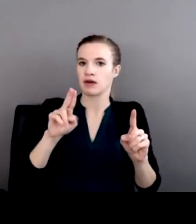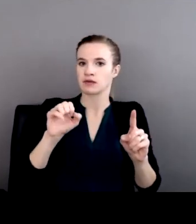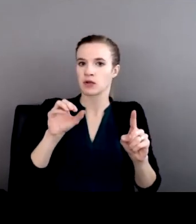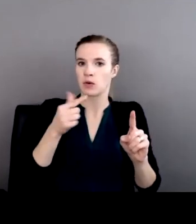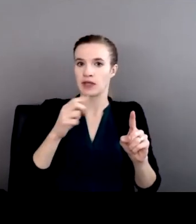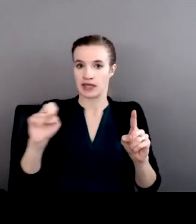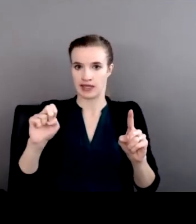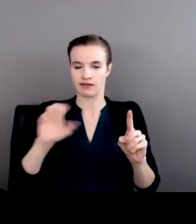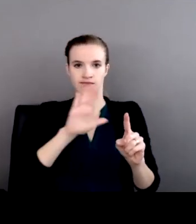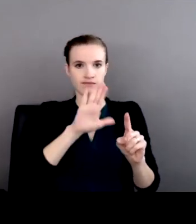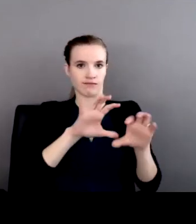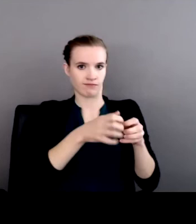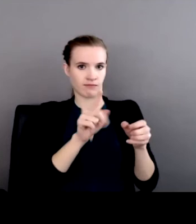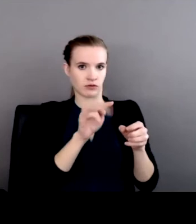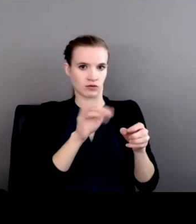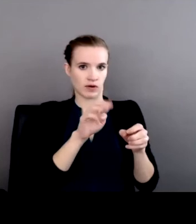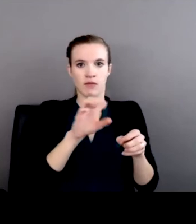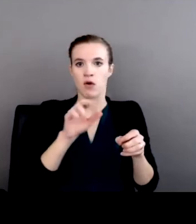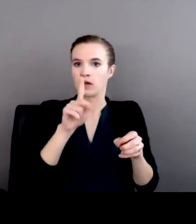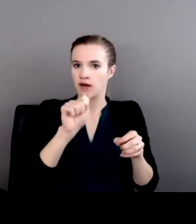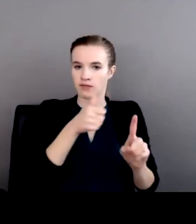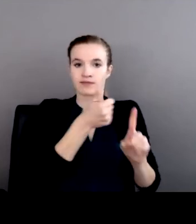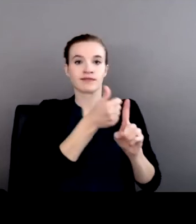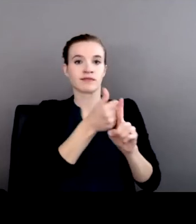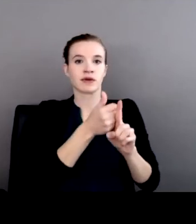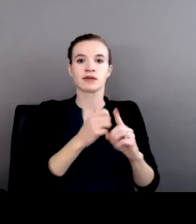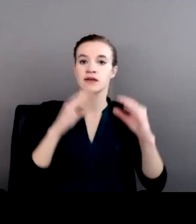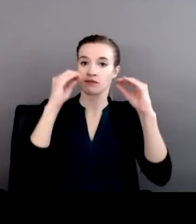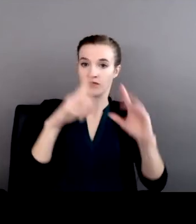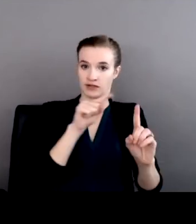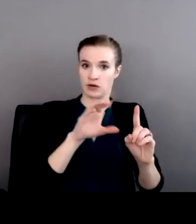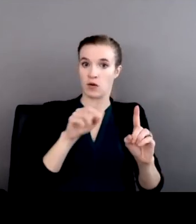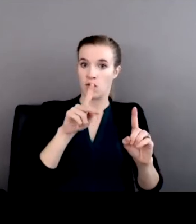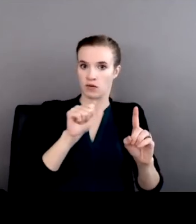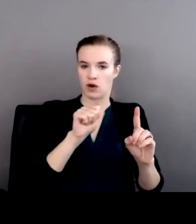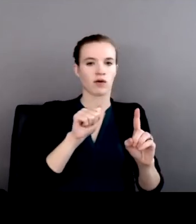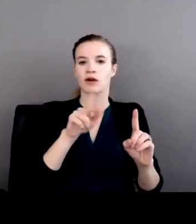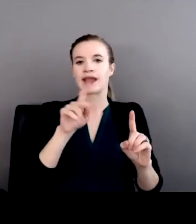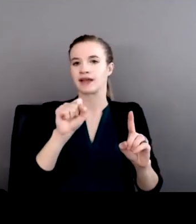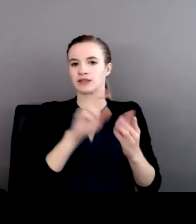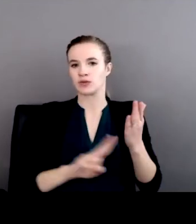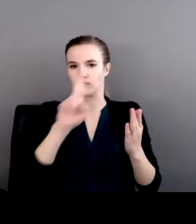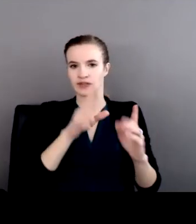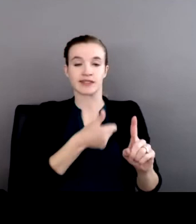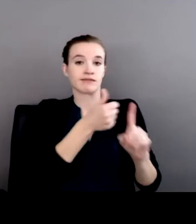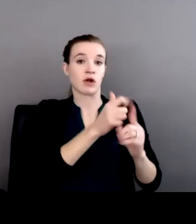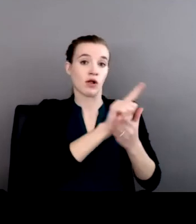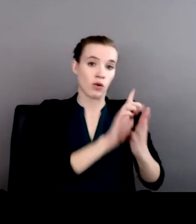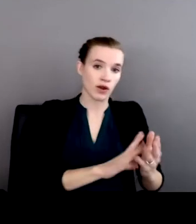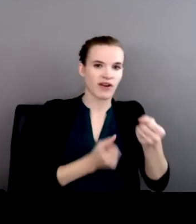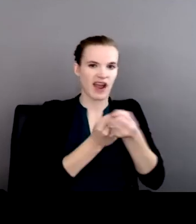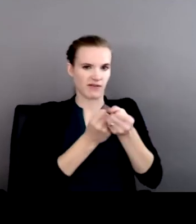a professor at the University of Kansas throughout her life. She is both a lawyer and an advocate. And